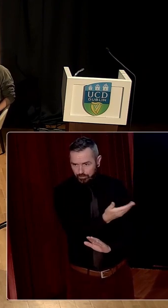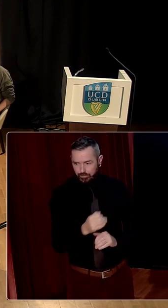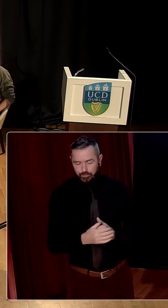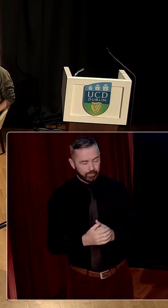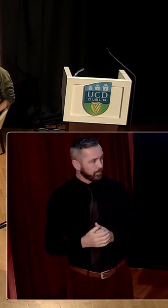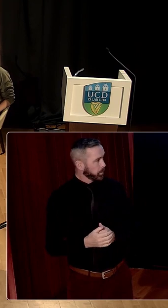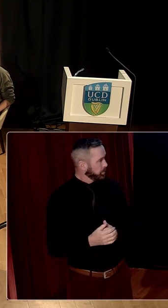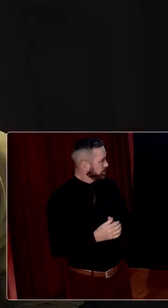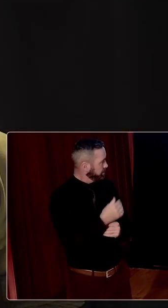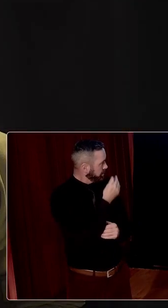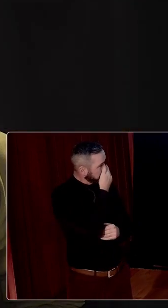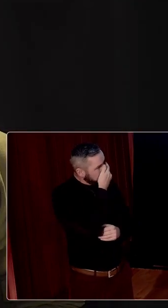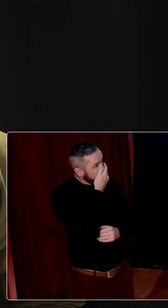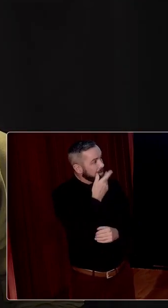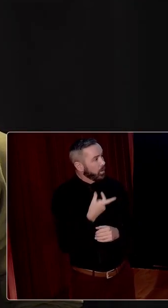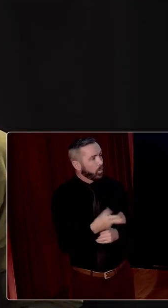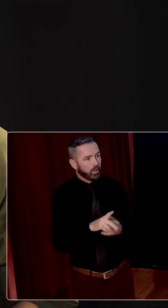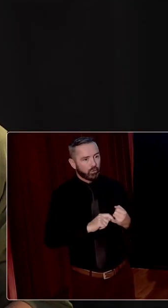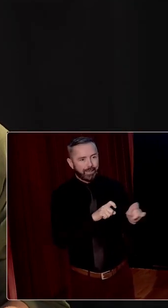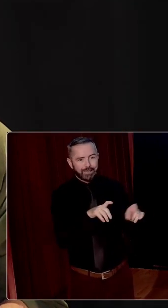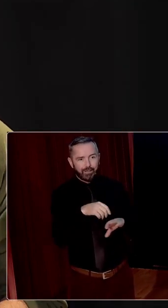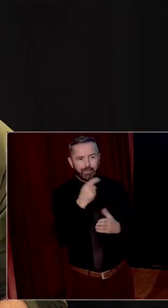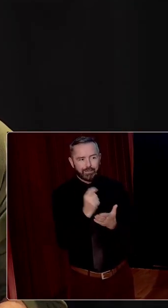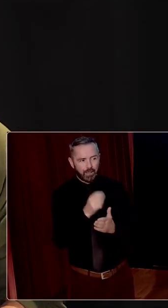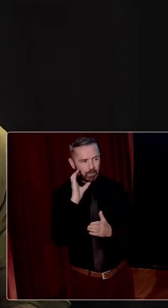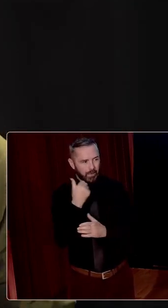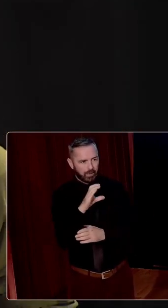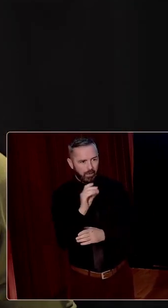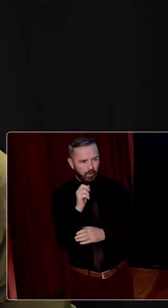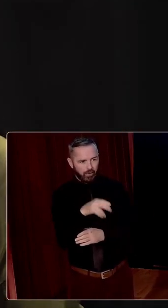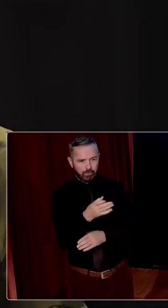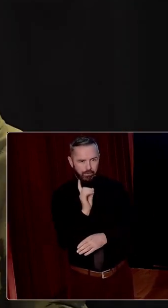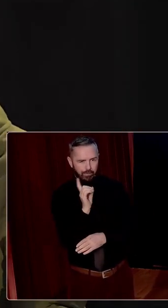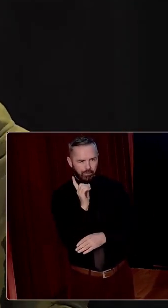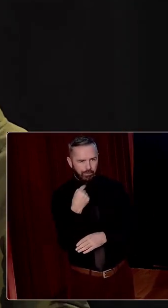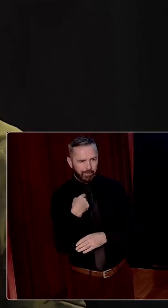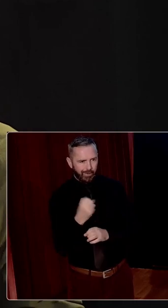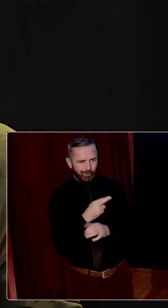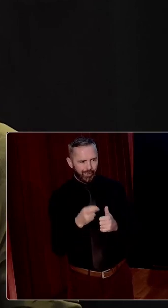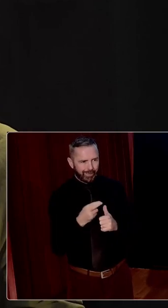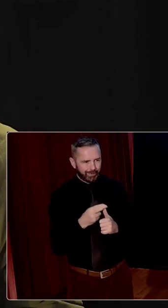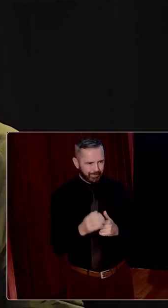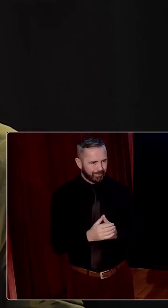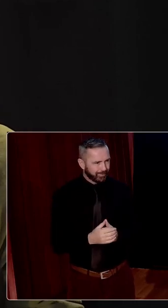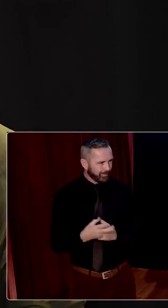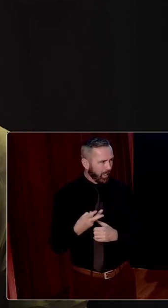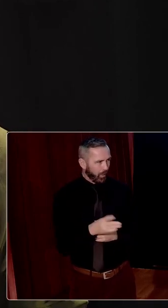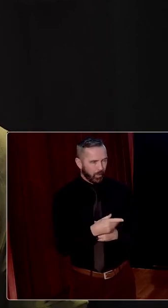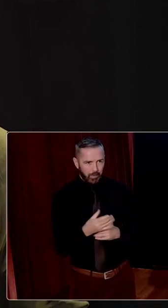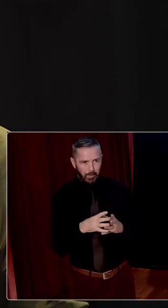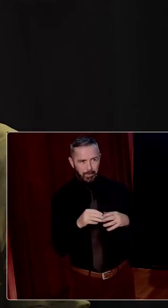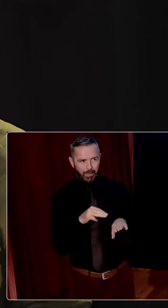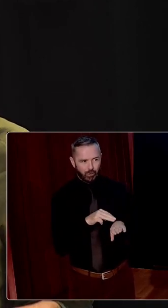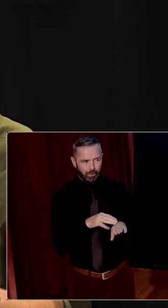fine historians. And we are going to try and keep to time because Connor Mulva has already given me my writing instructions. And I'll be in terrible